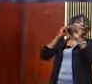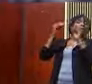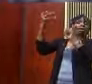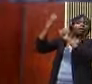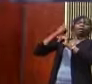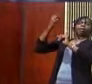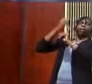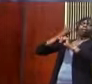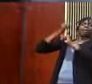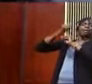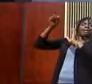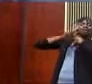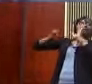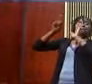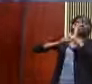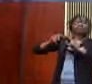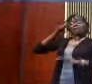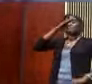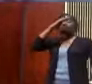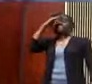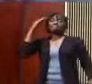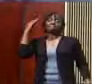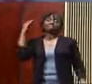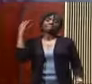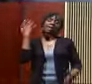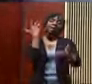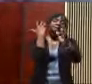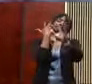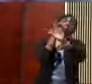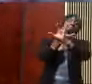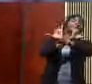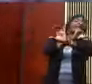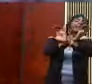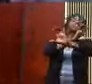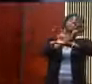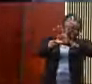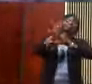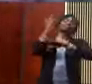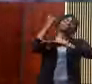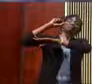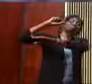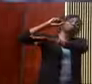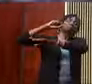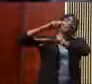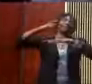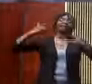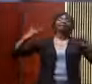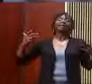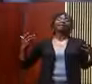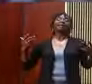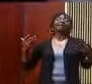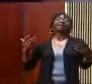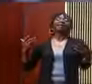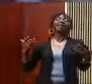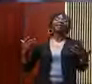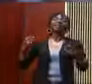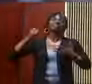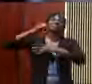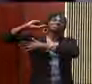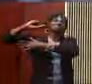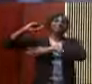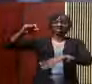was attacked, she had that Black Panther resilience. And what hit her, somehow she used it and